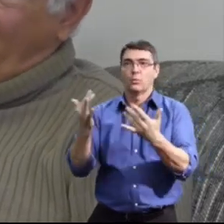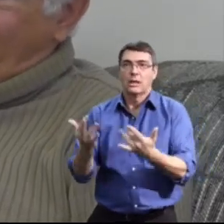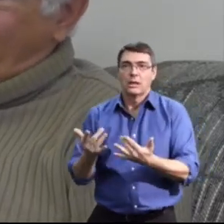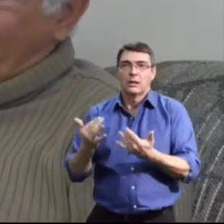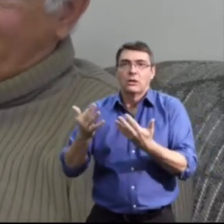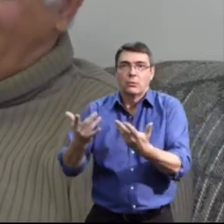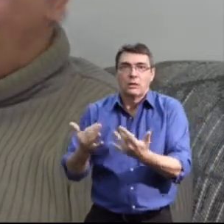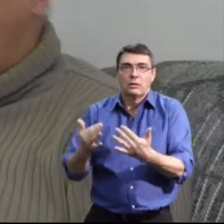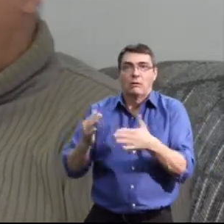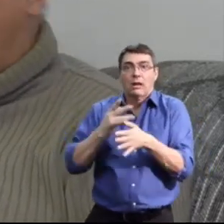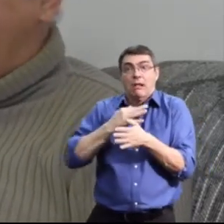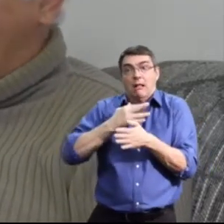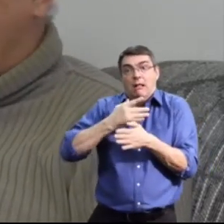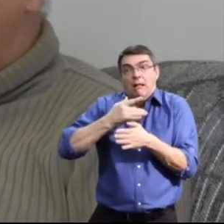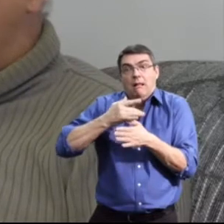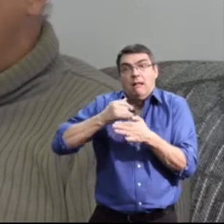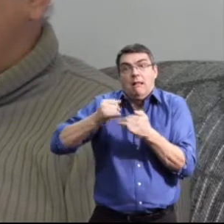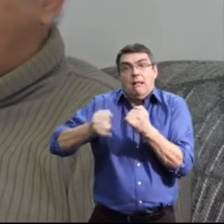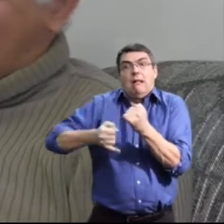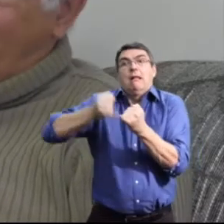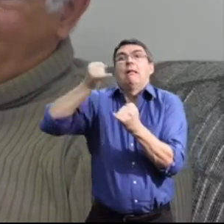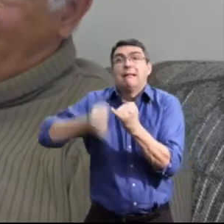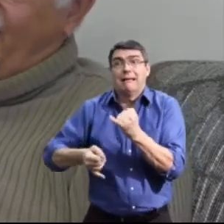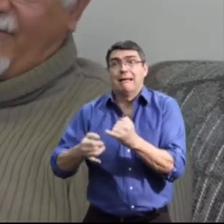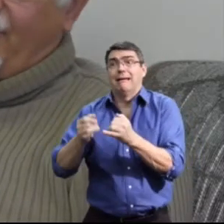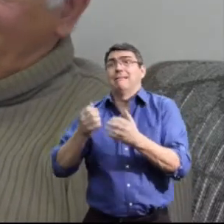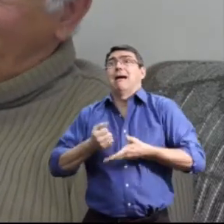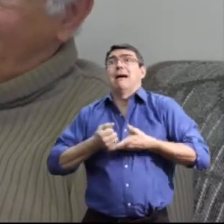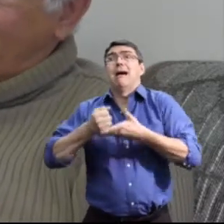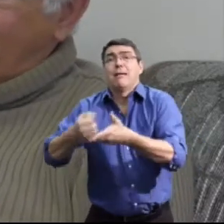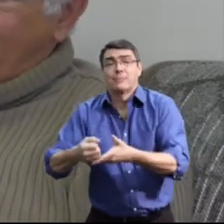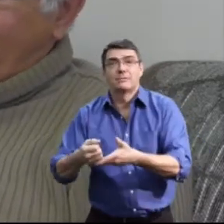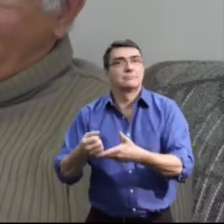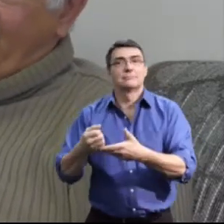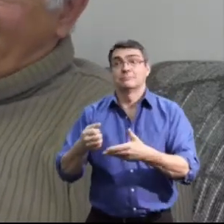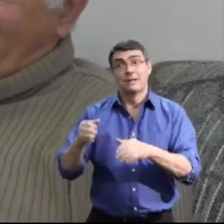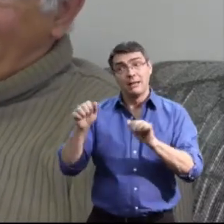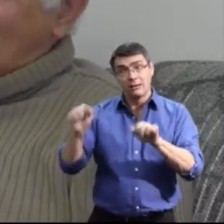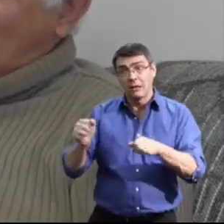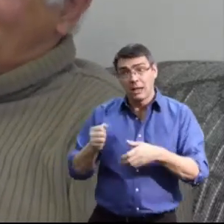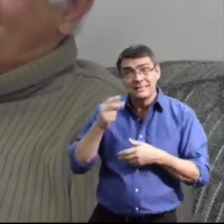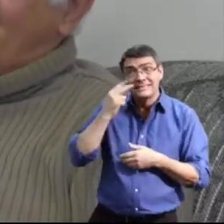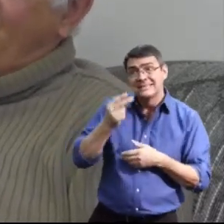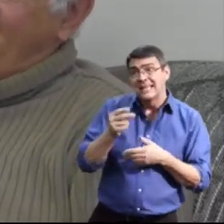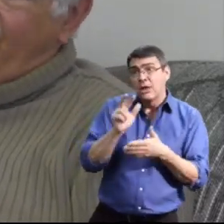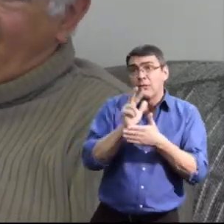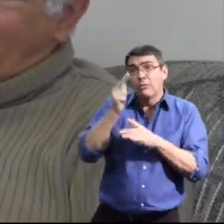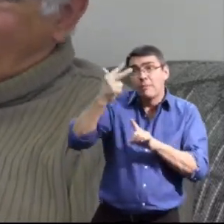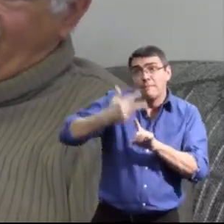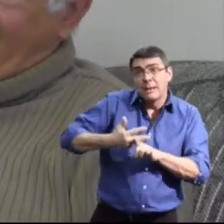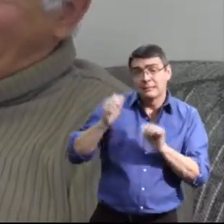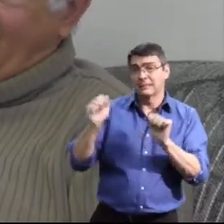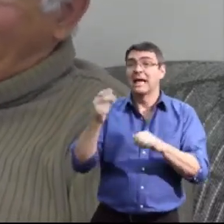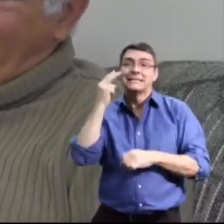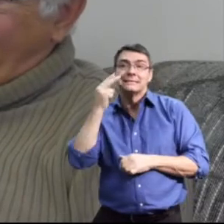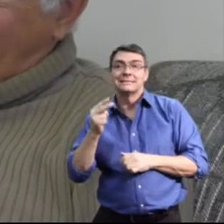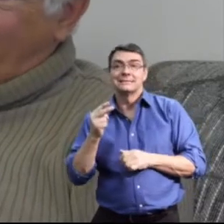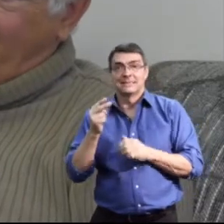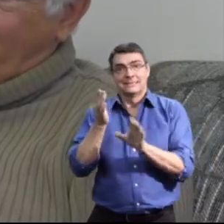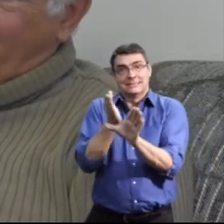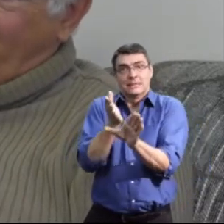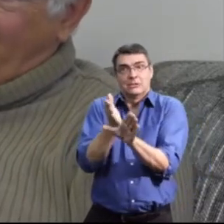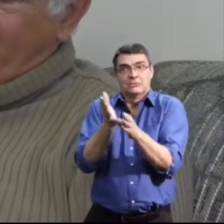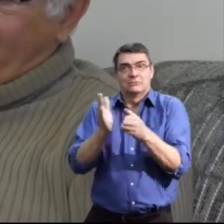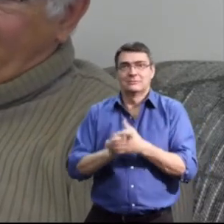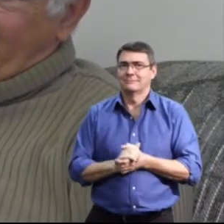you phone for help and they say, oh, well, yeah, you know, you could get to see somebody in about three months. That's just that's just like a kick in the head